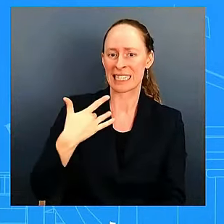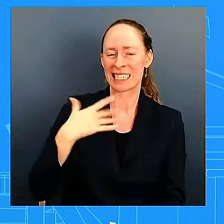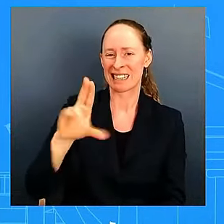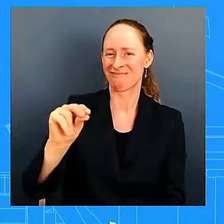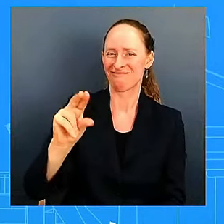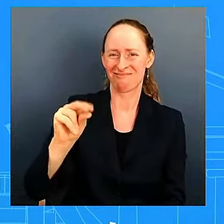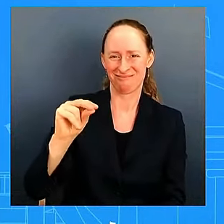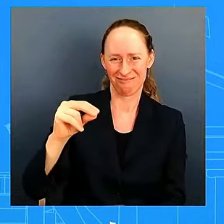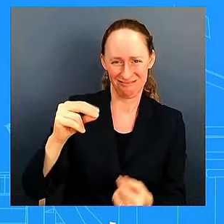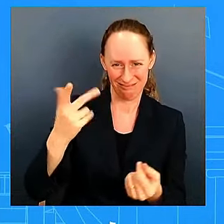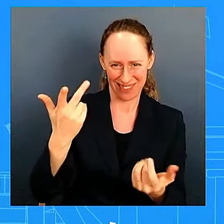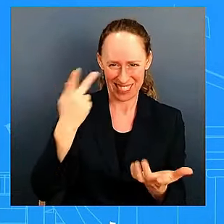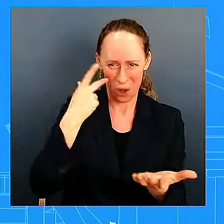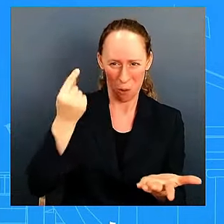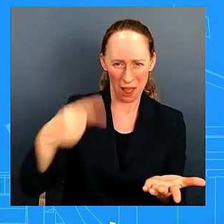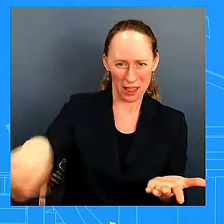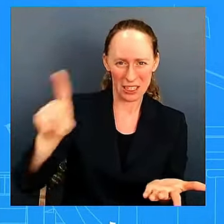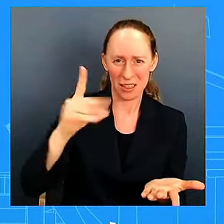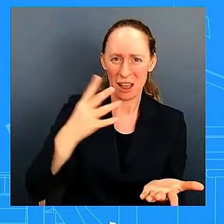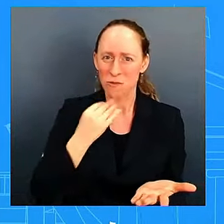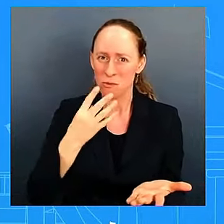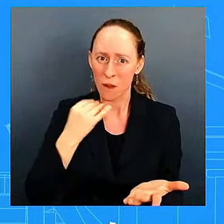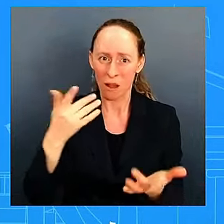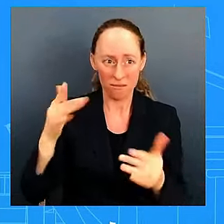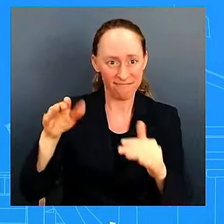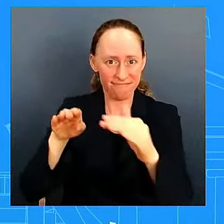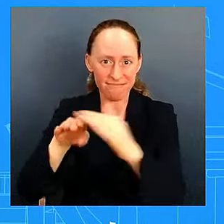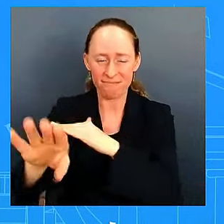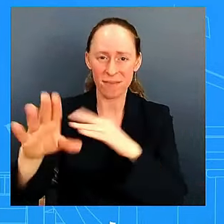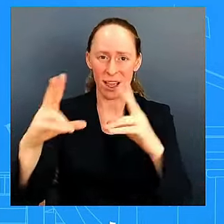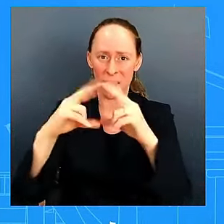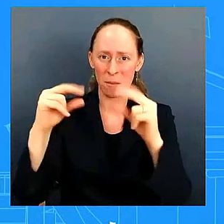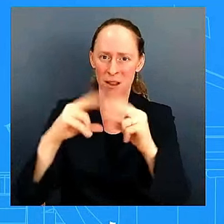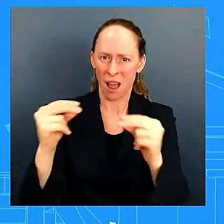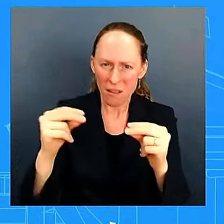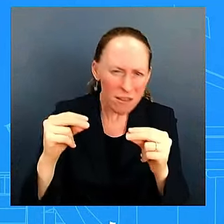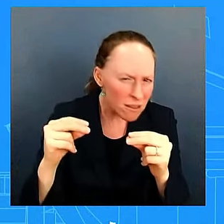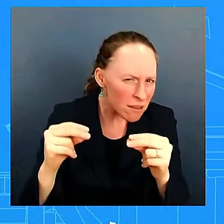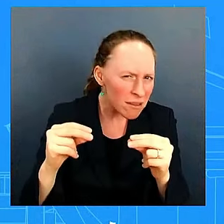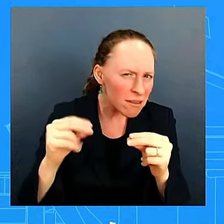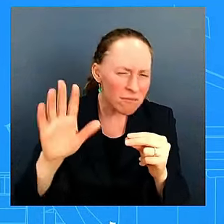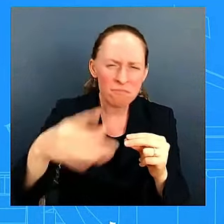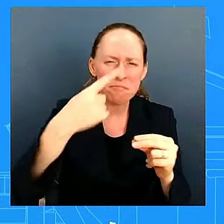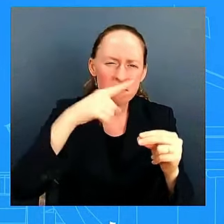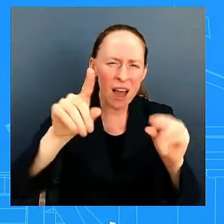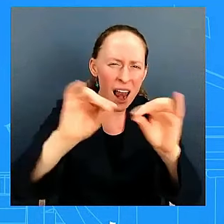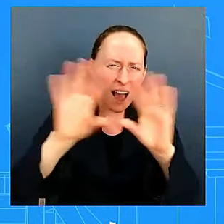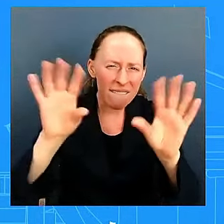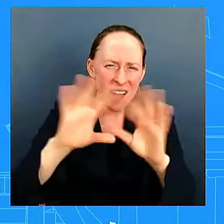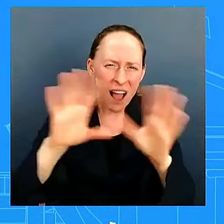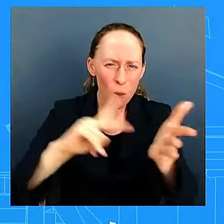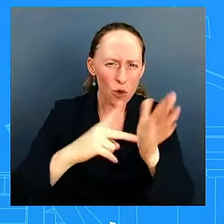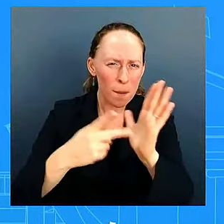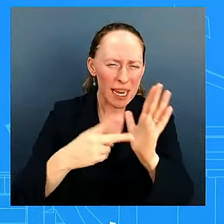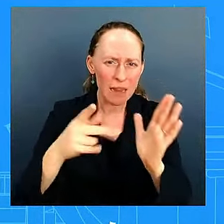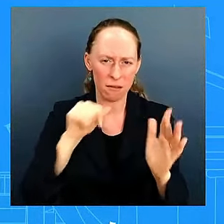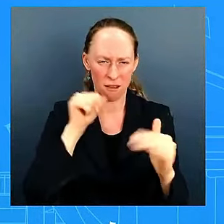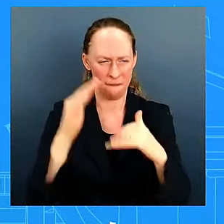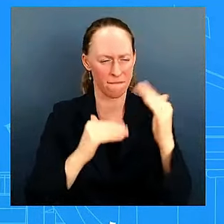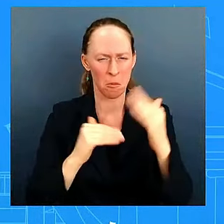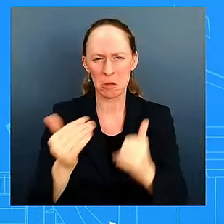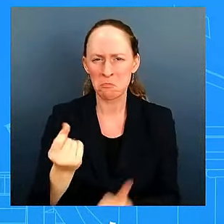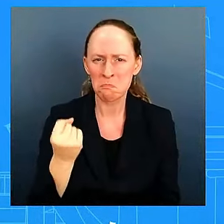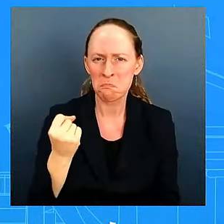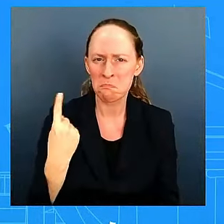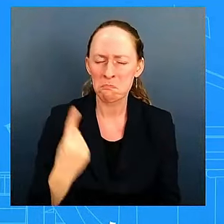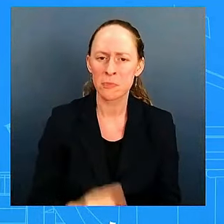he's uncomfortable with them continually no i answer that question which is we believe that israel has the right to defend itself against hezbollah